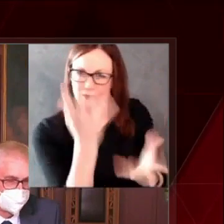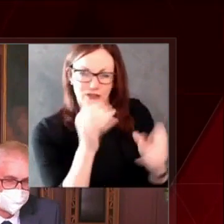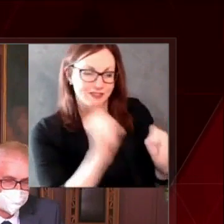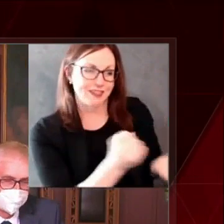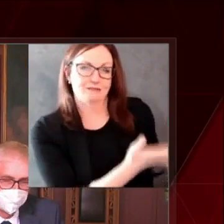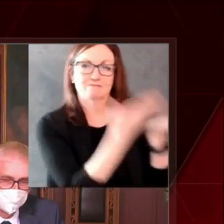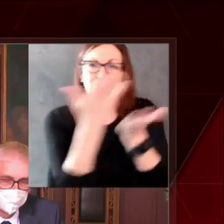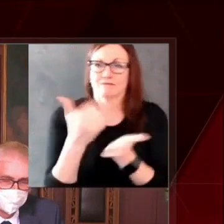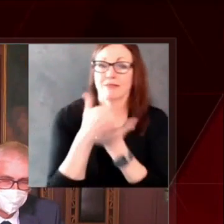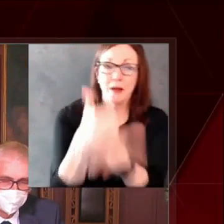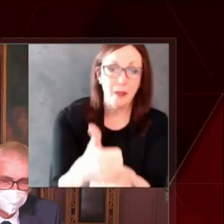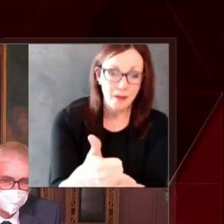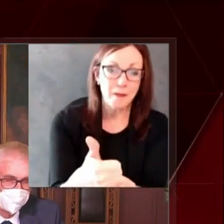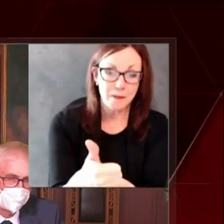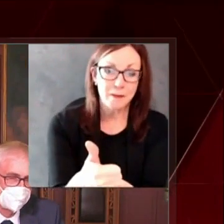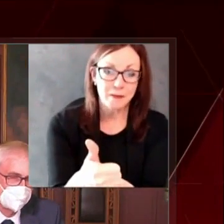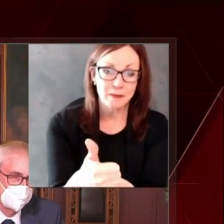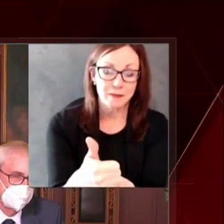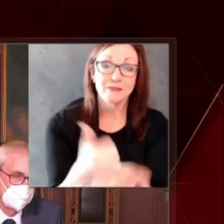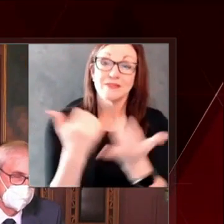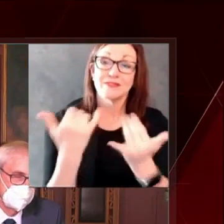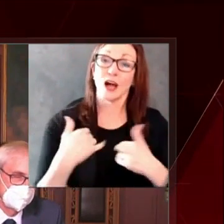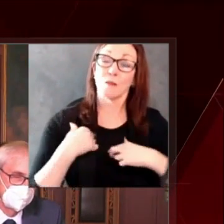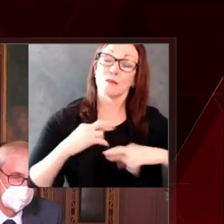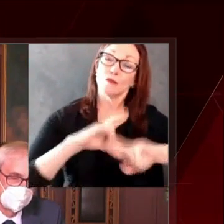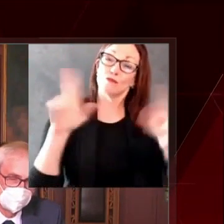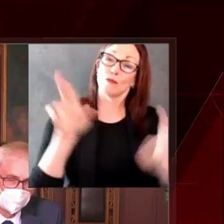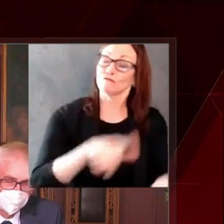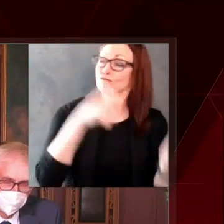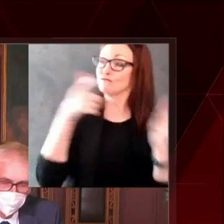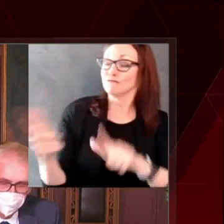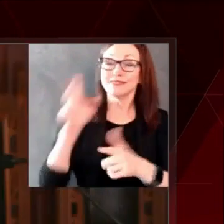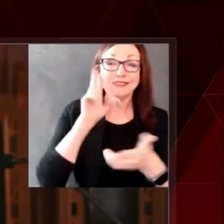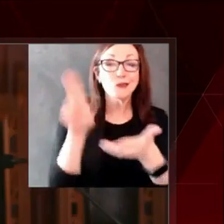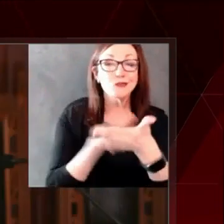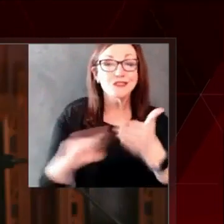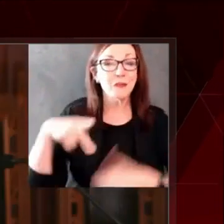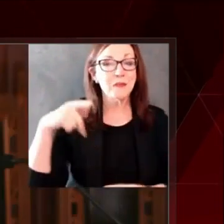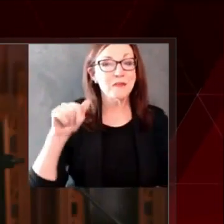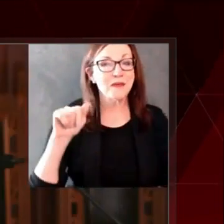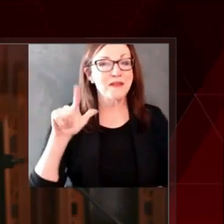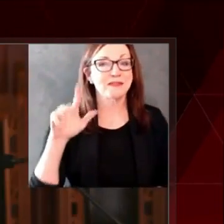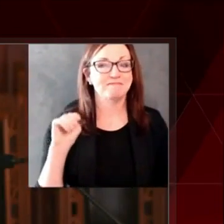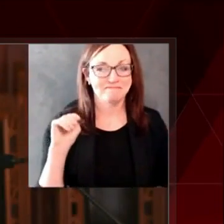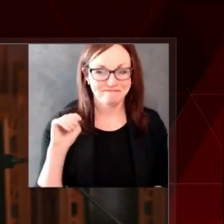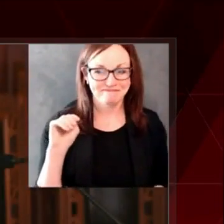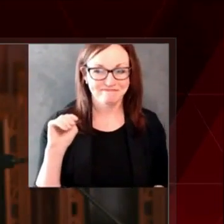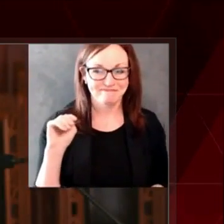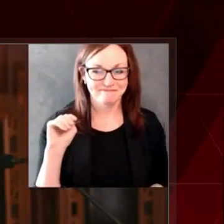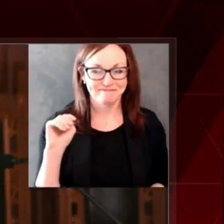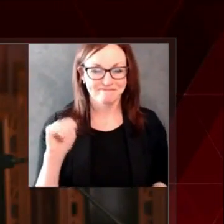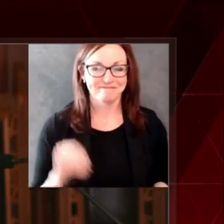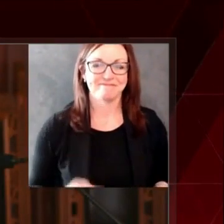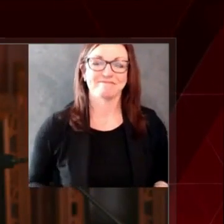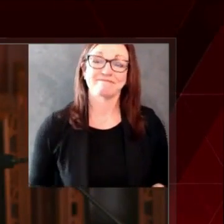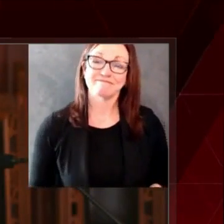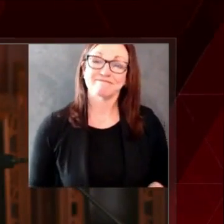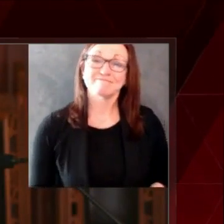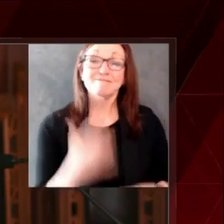yours. Thanks, Governor. Good afternoon, everyone, and thanks for joining us again today. We're adding 3